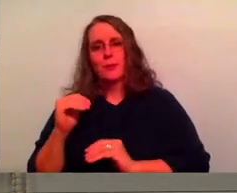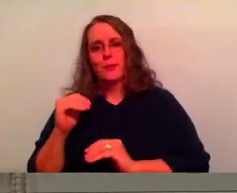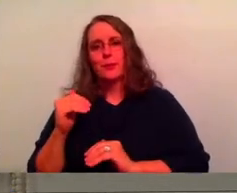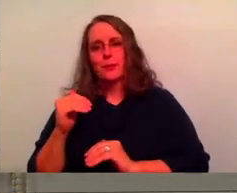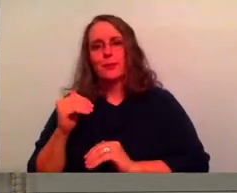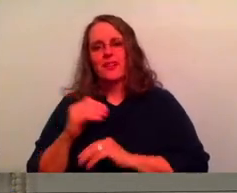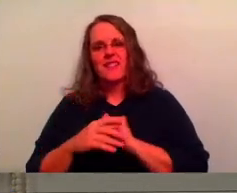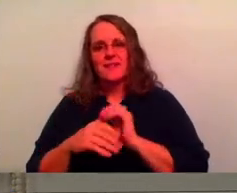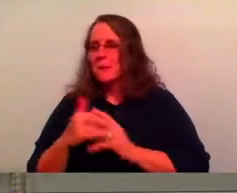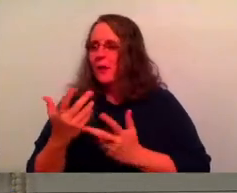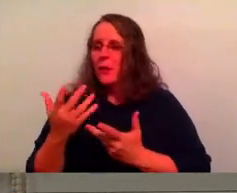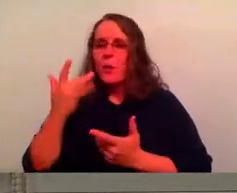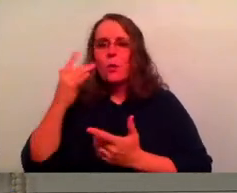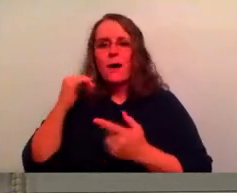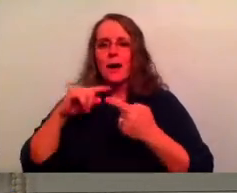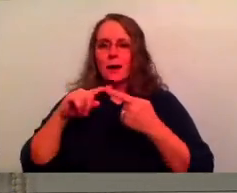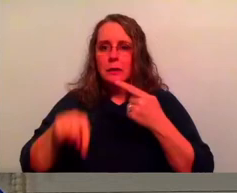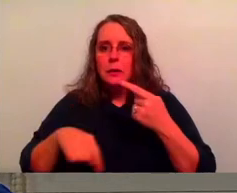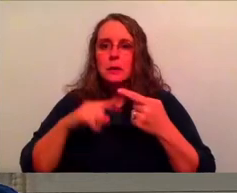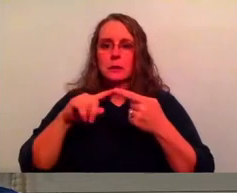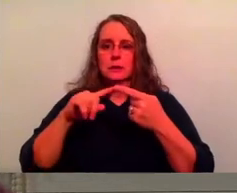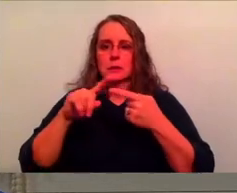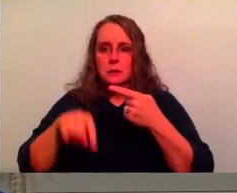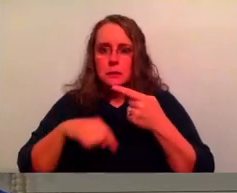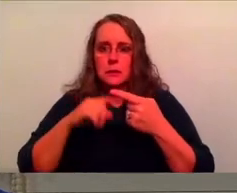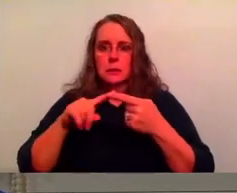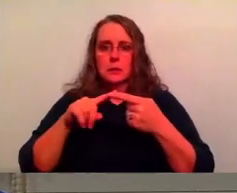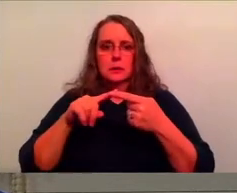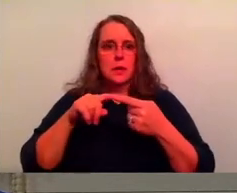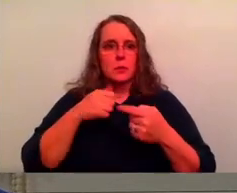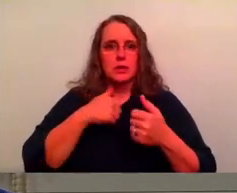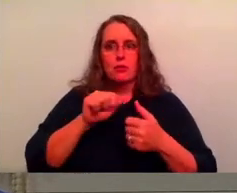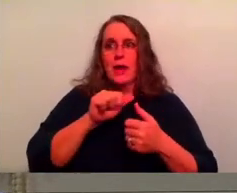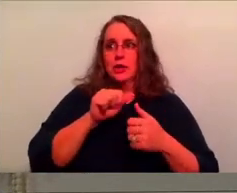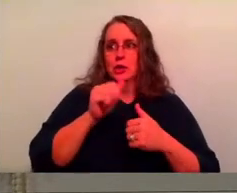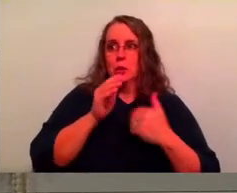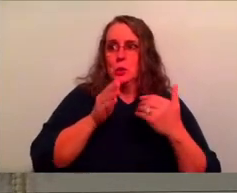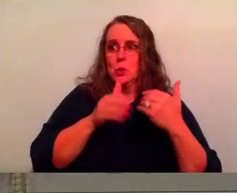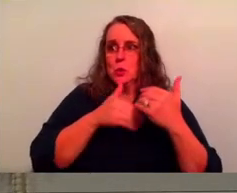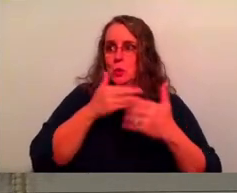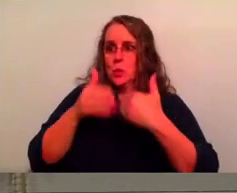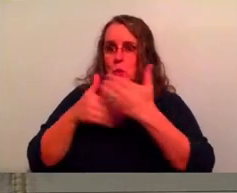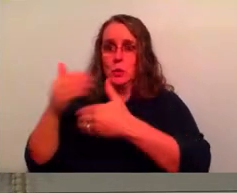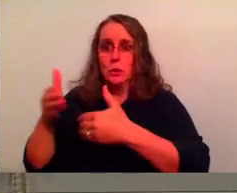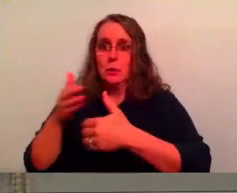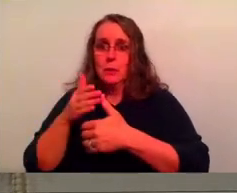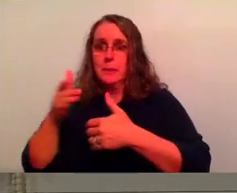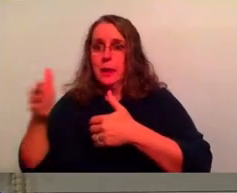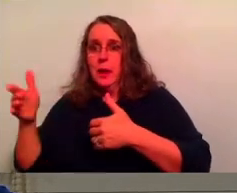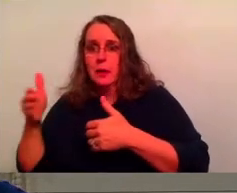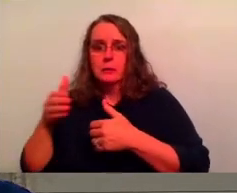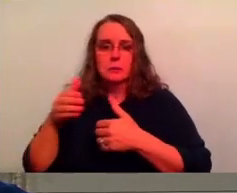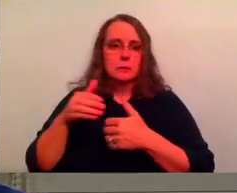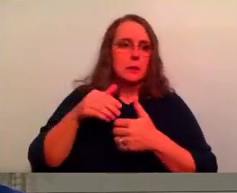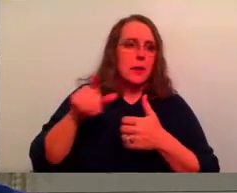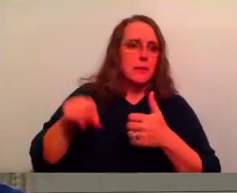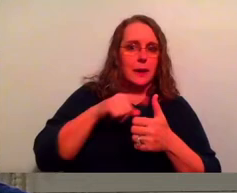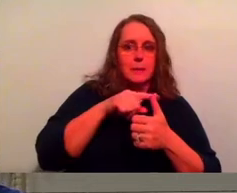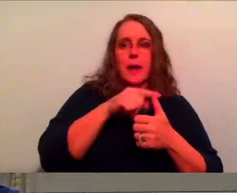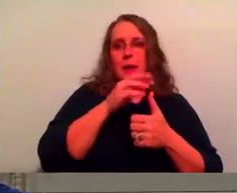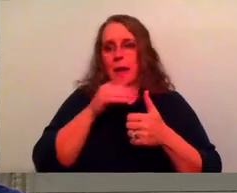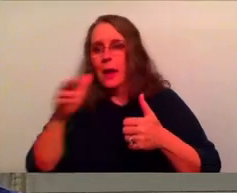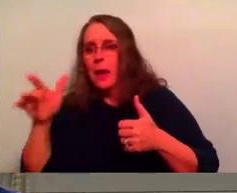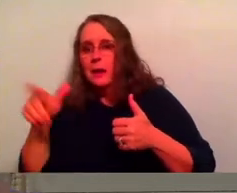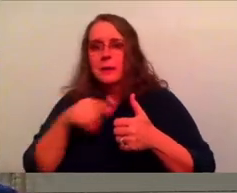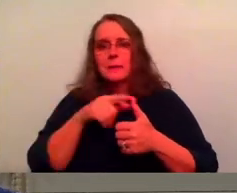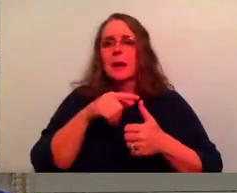why is, why does this loop exist? Why is us clinging and going back, falling back to the past? Why is it something that happens so often is because the past is